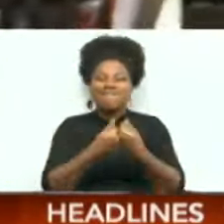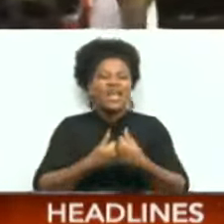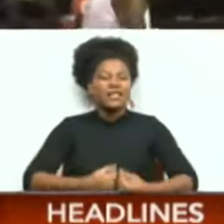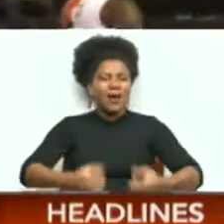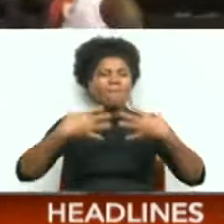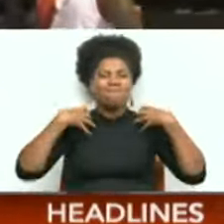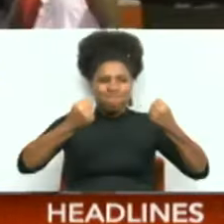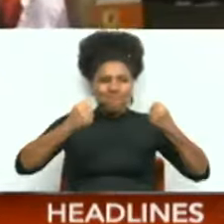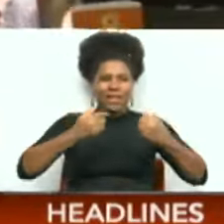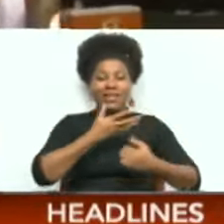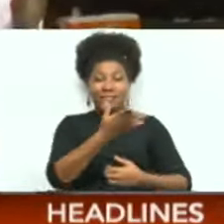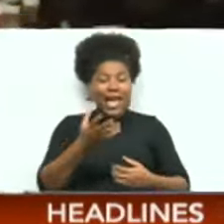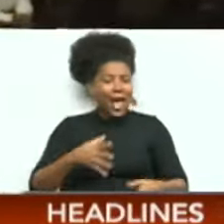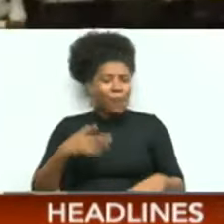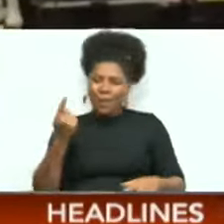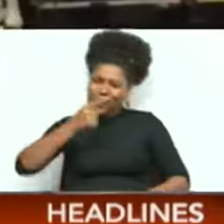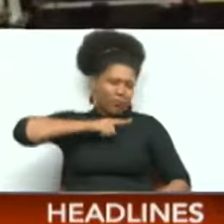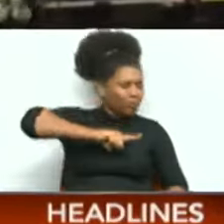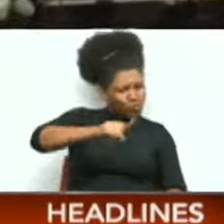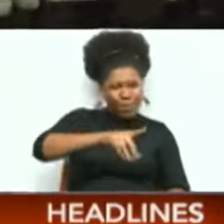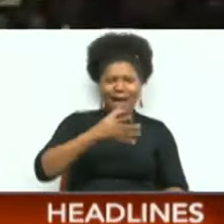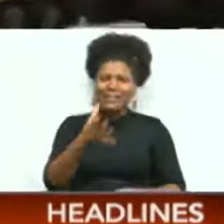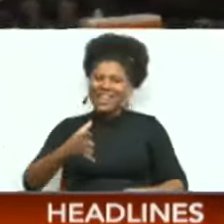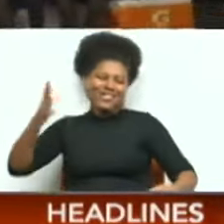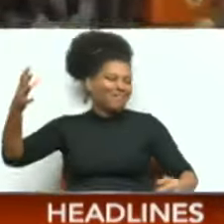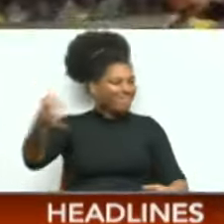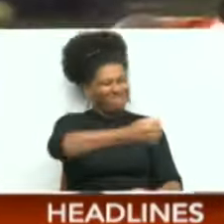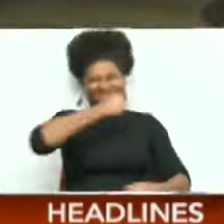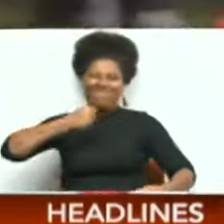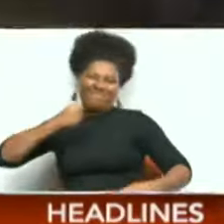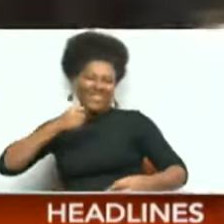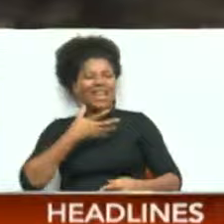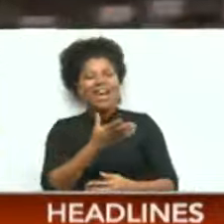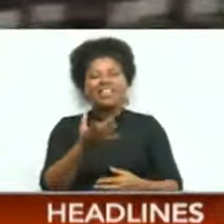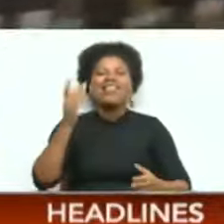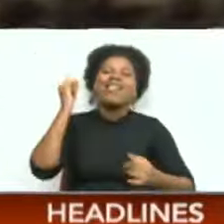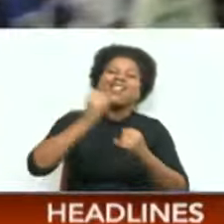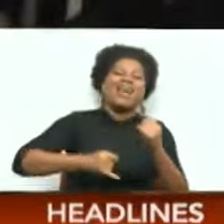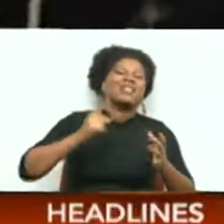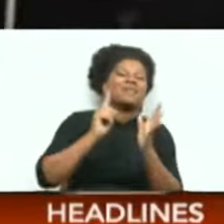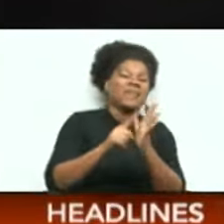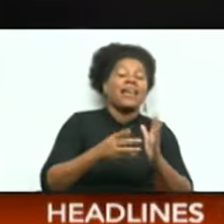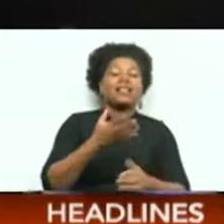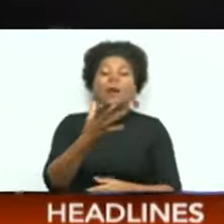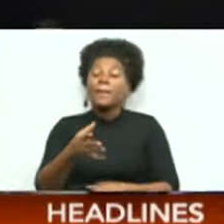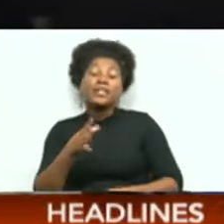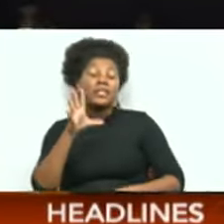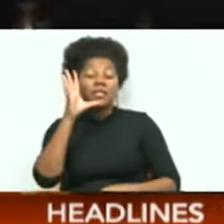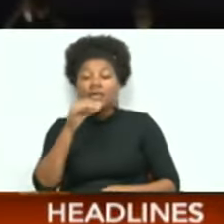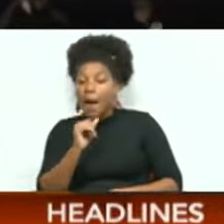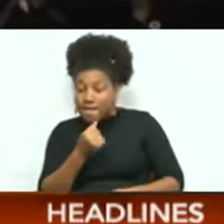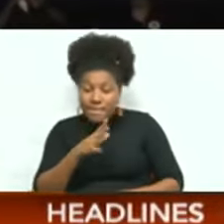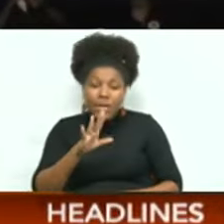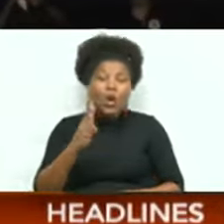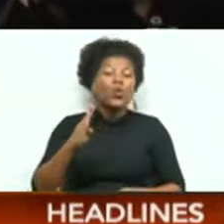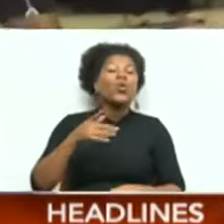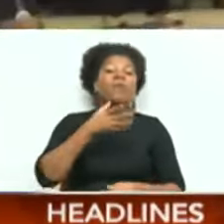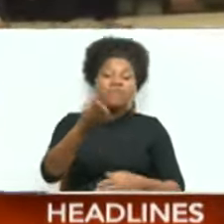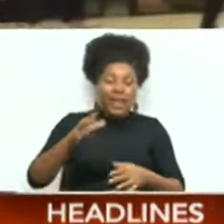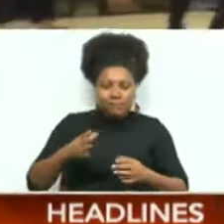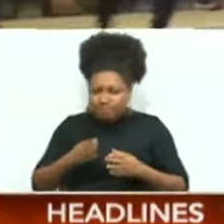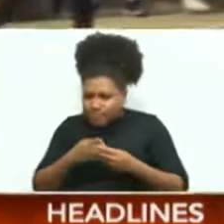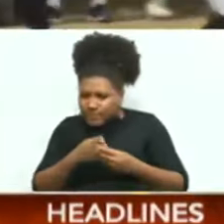and what better revenge to snatch the title at the final hurdle. Pacers in the blue held a 13-point lead at the end of the first quarter.